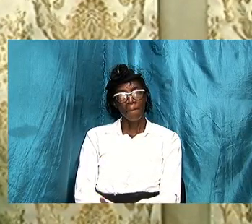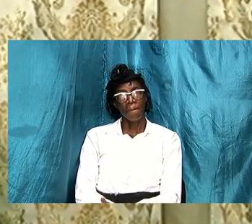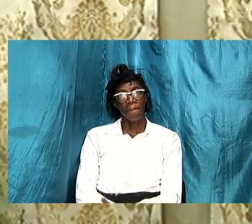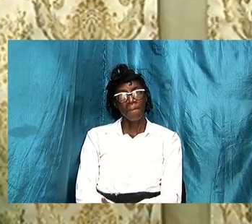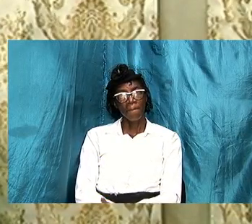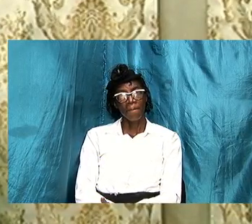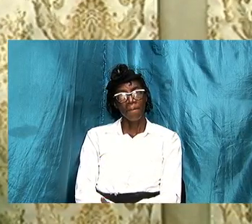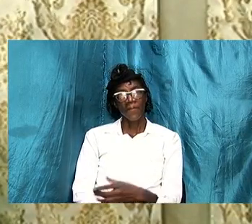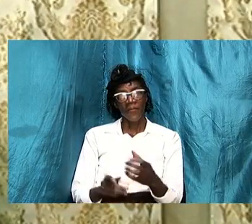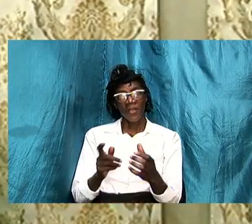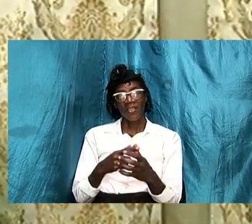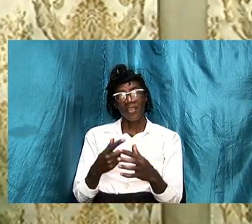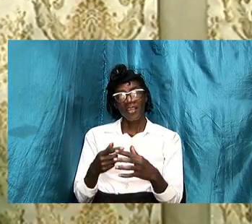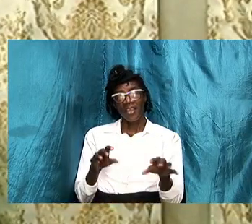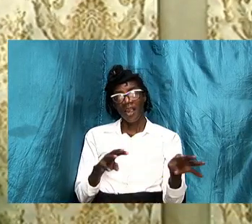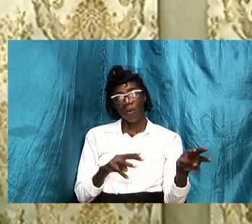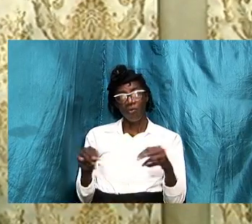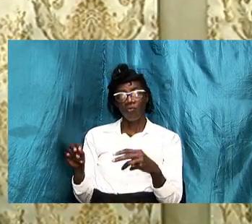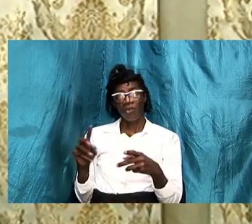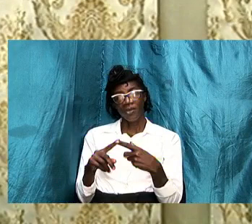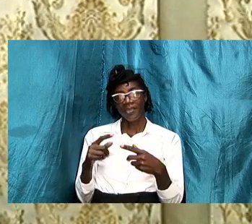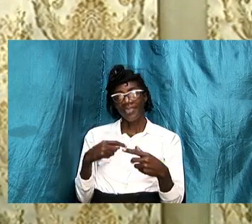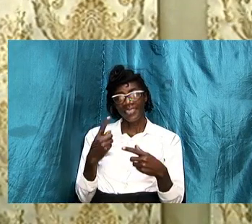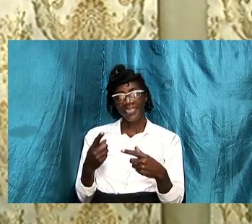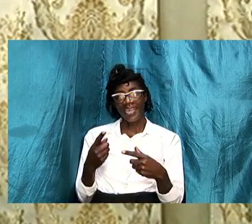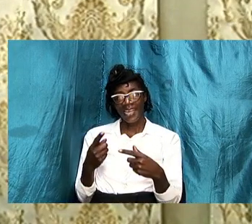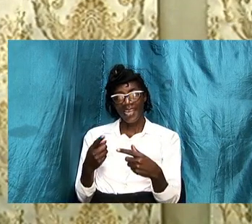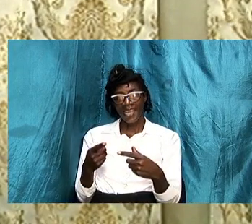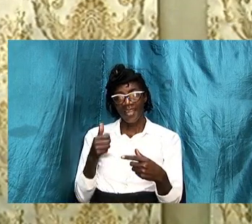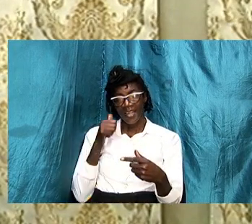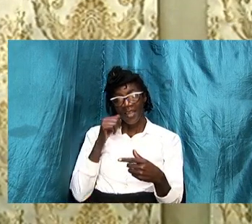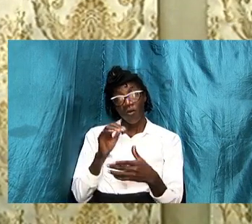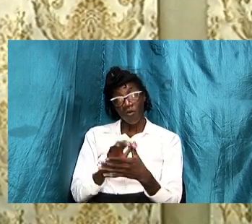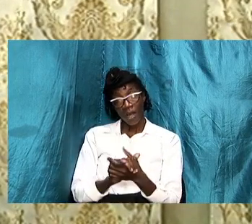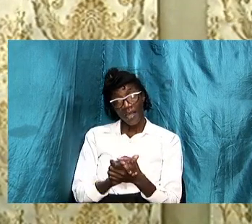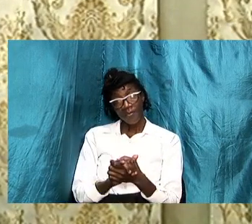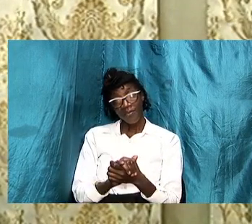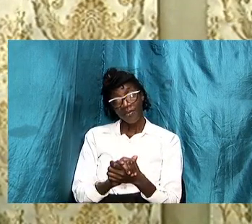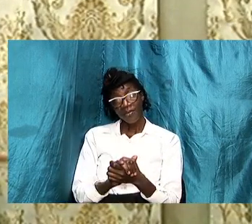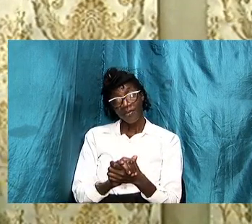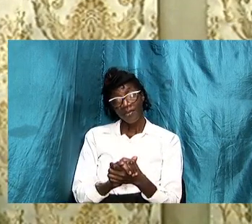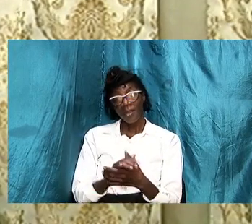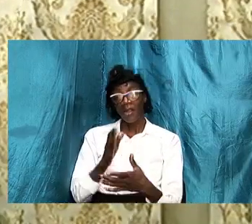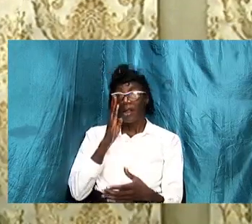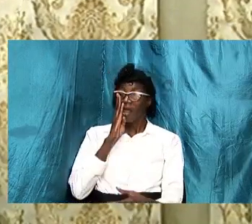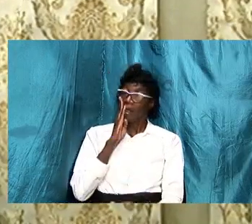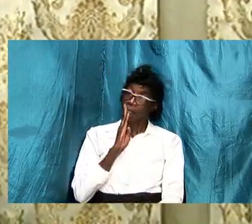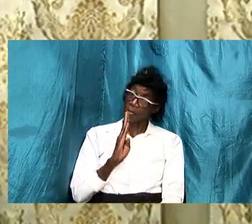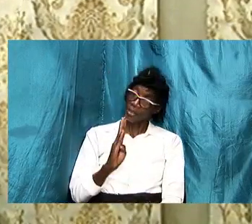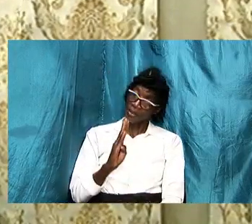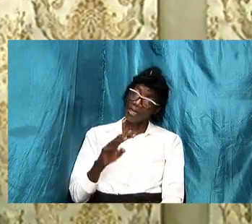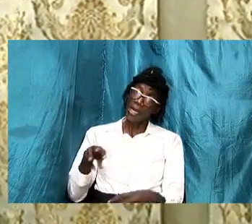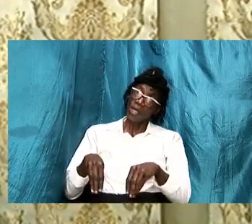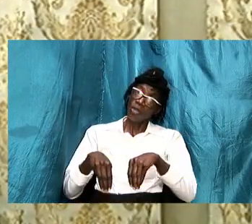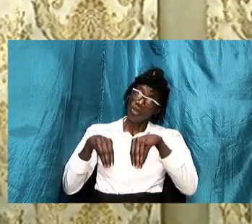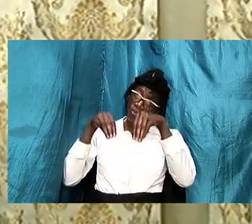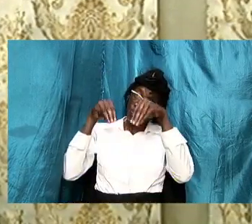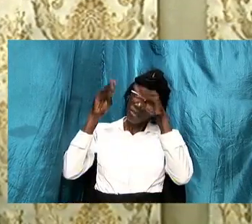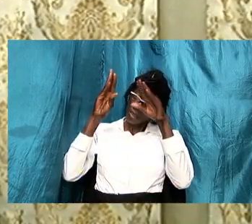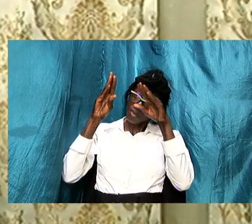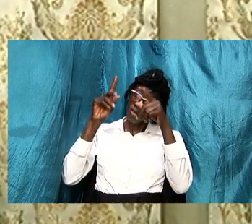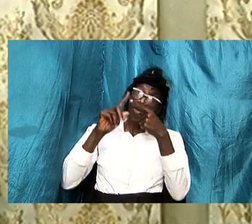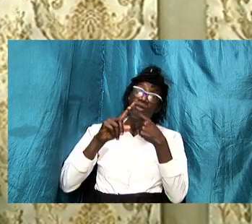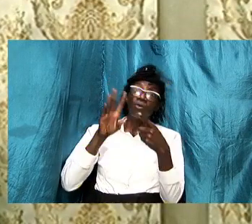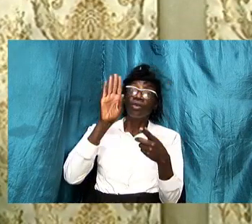and then he moved on to say wives be in subjection to your own husbands